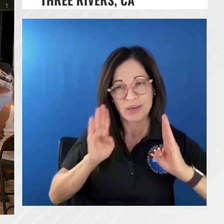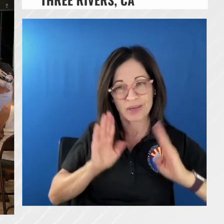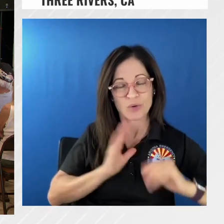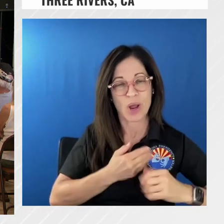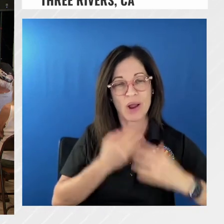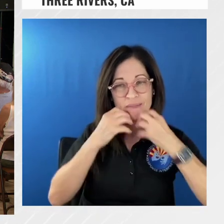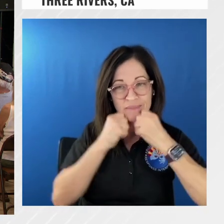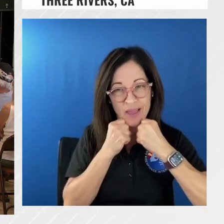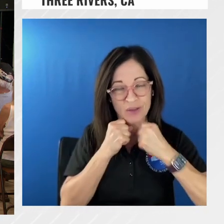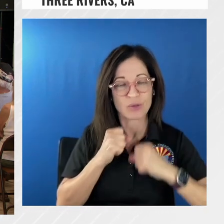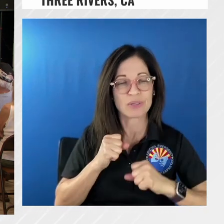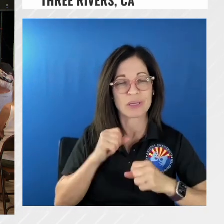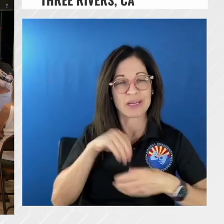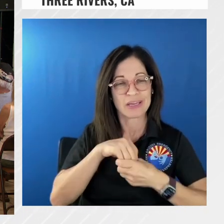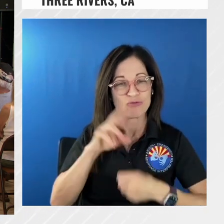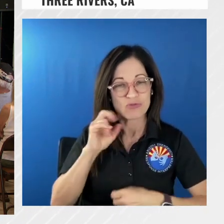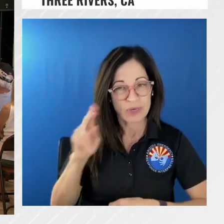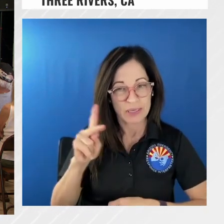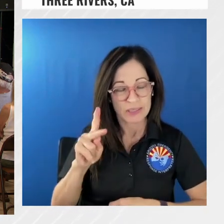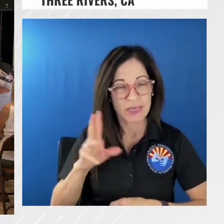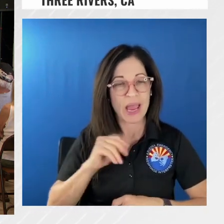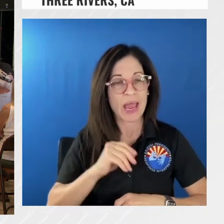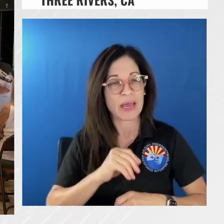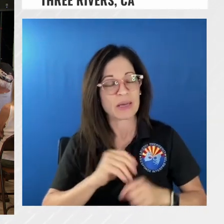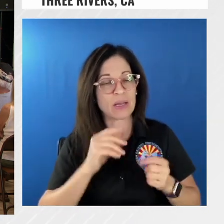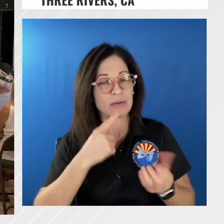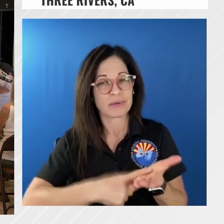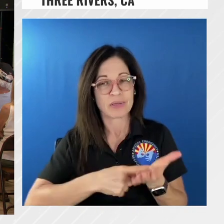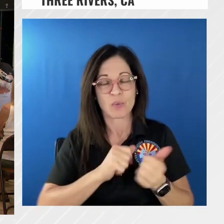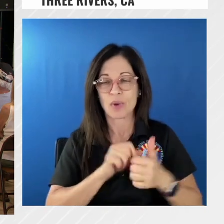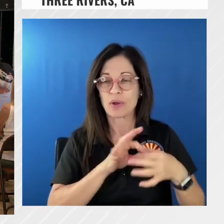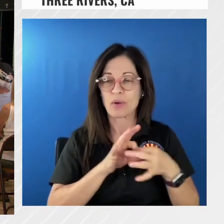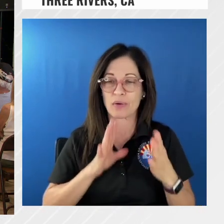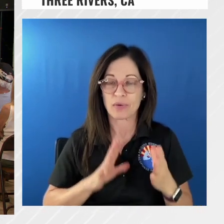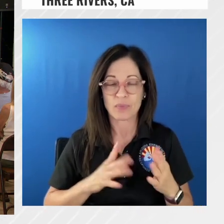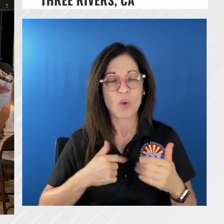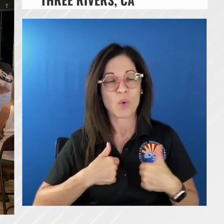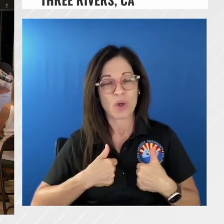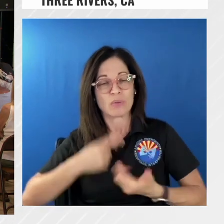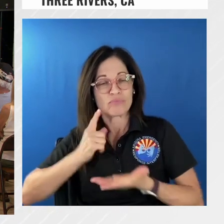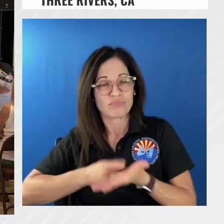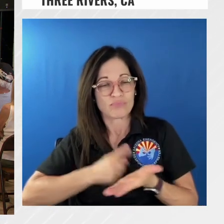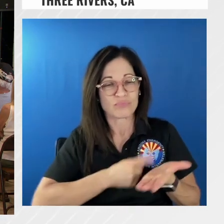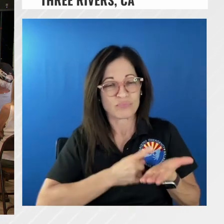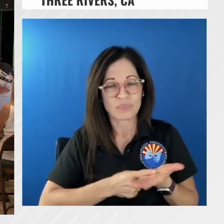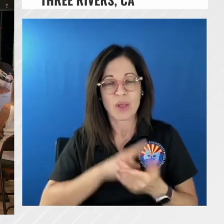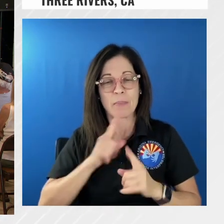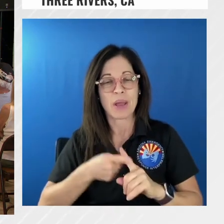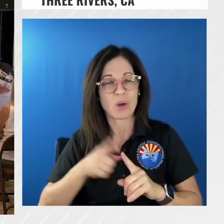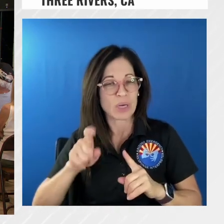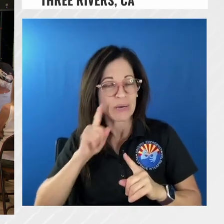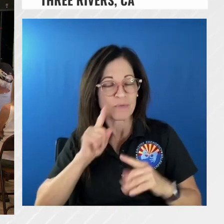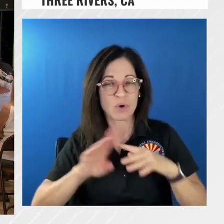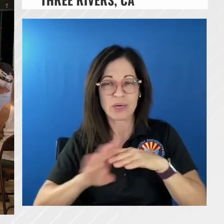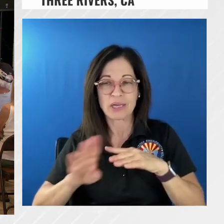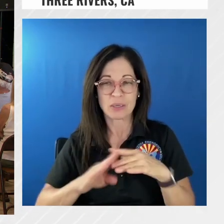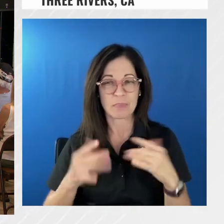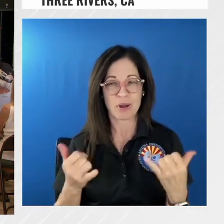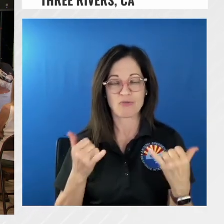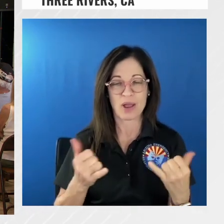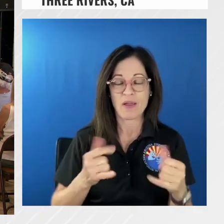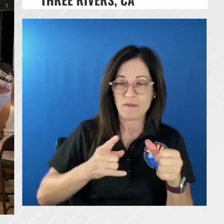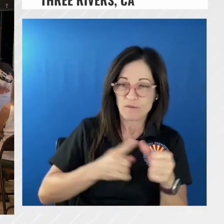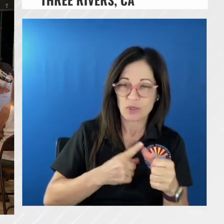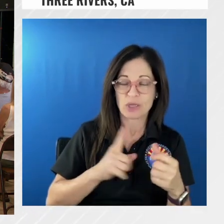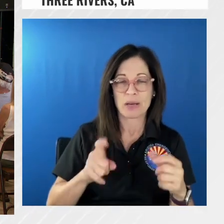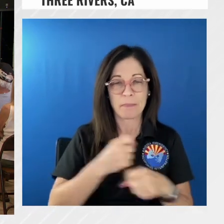we'll make sure that if we have to have a need for evacuations it's very strategic and we're not making any moves without making sure we're making the right